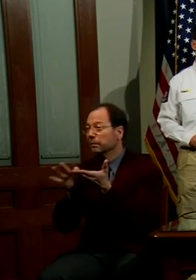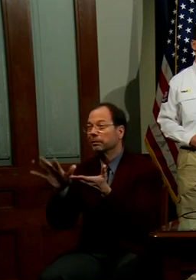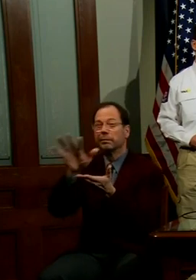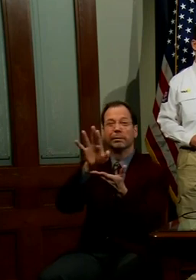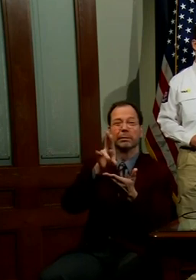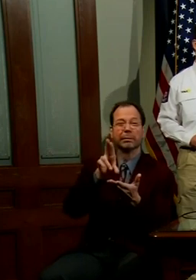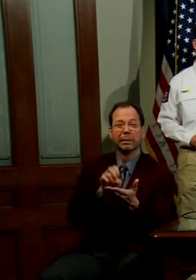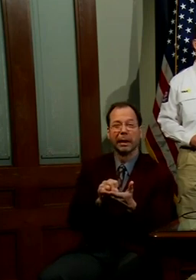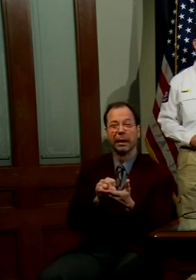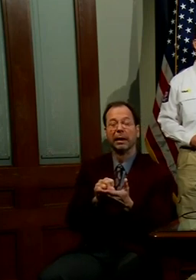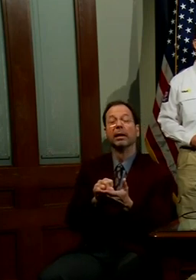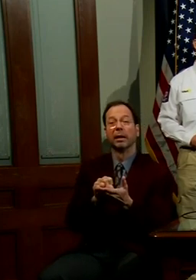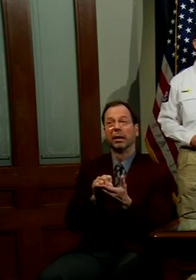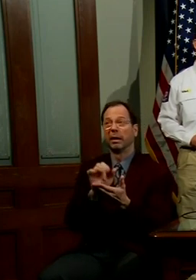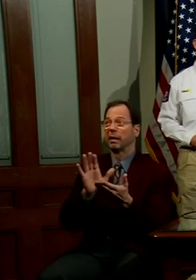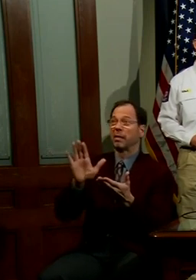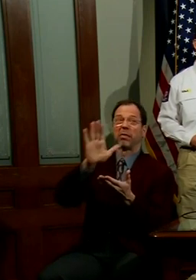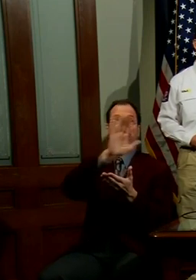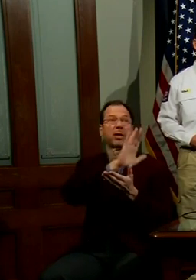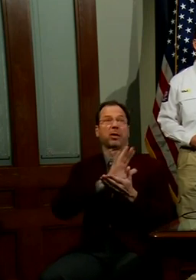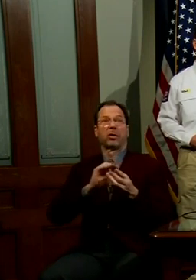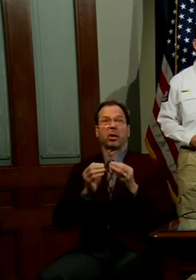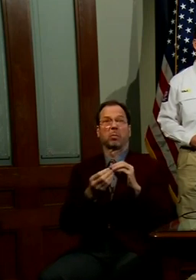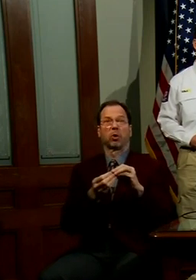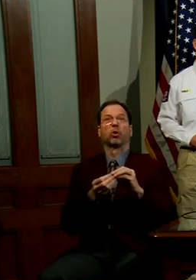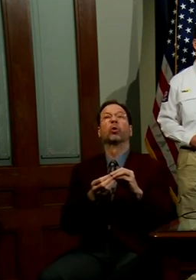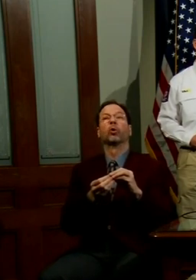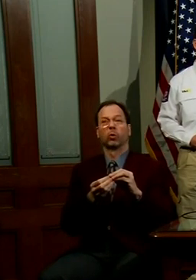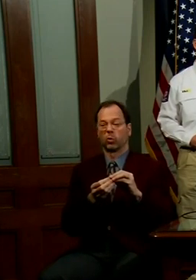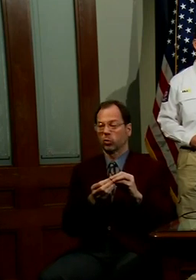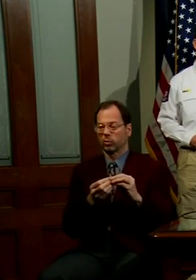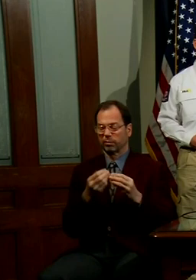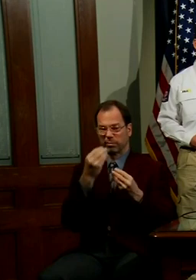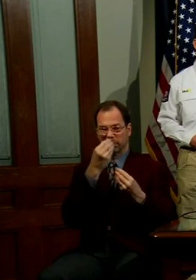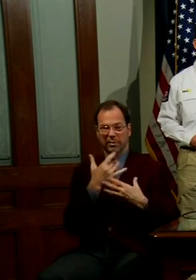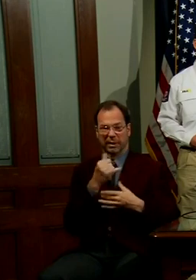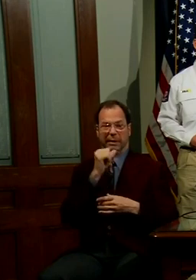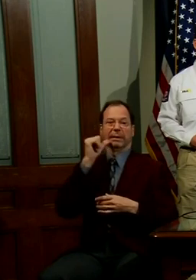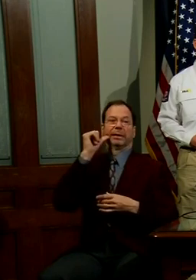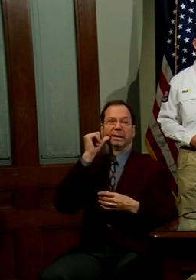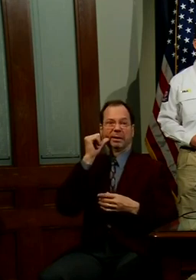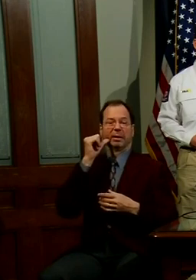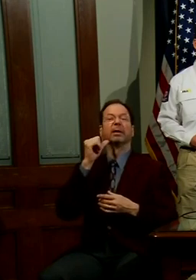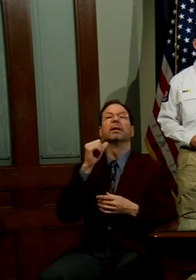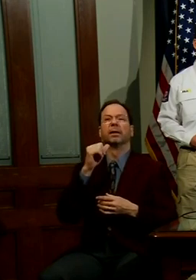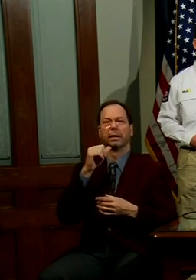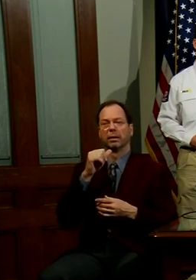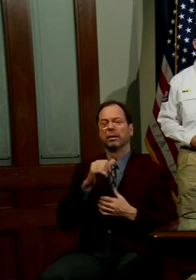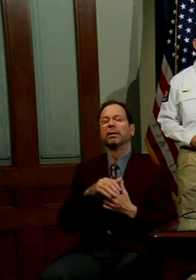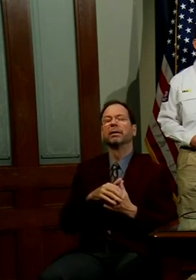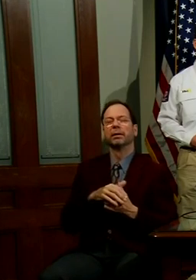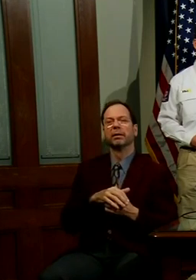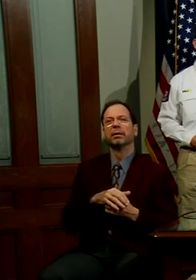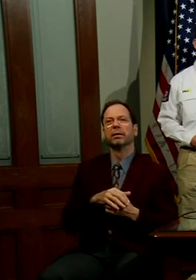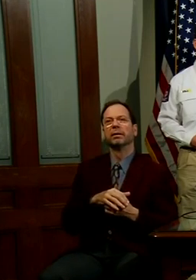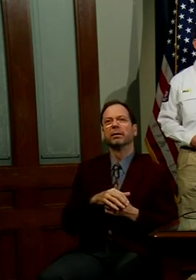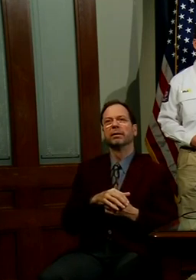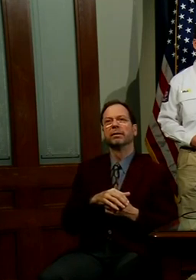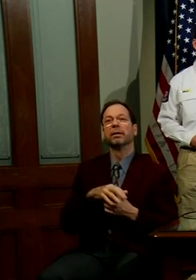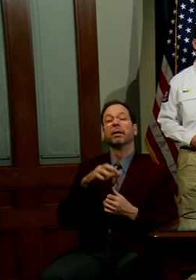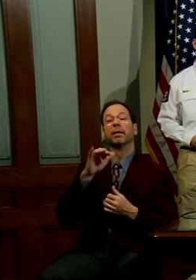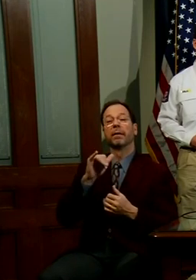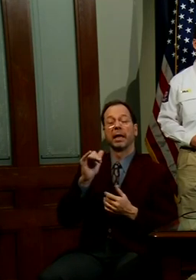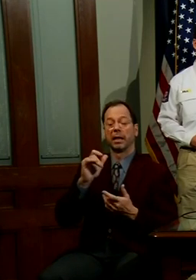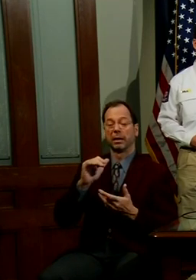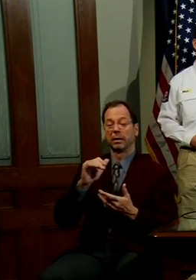their numbers show that what came out late yesterday was the lowest number of people who